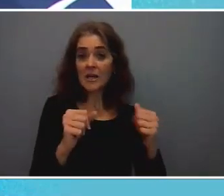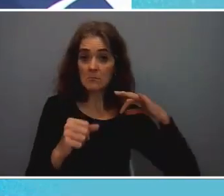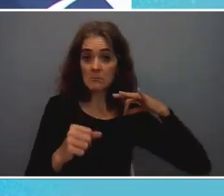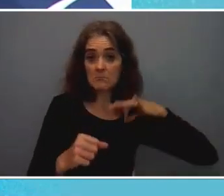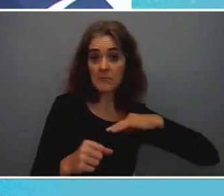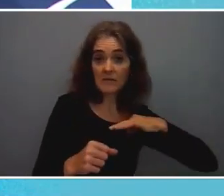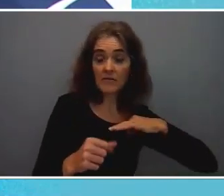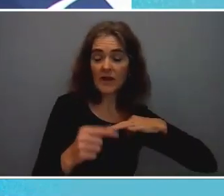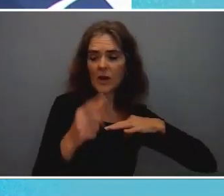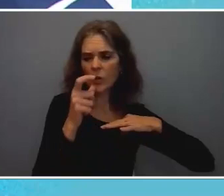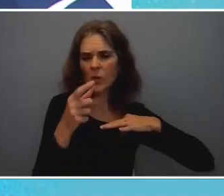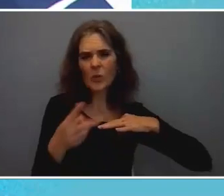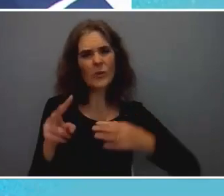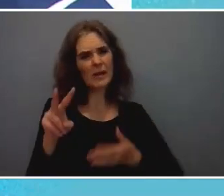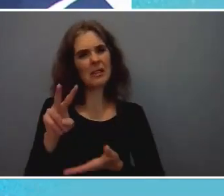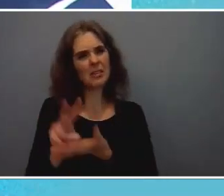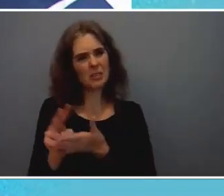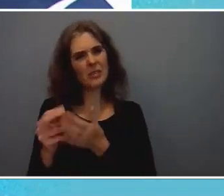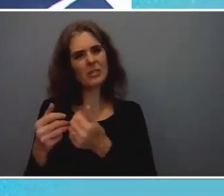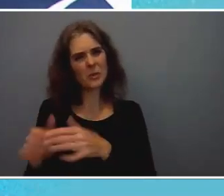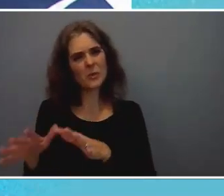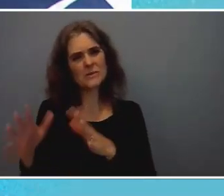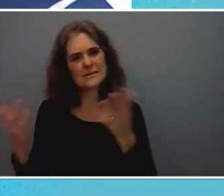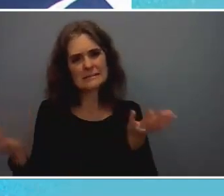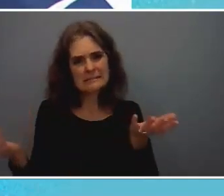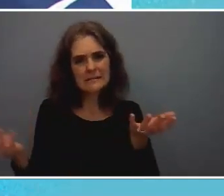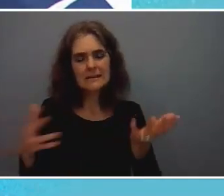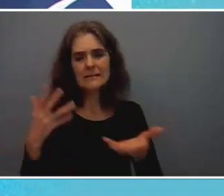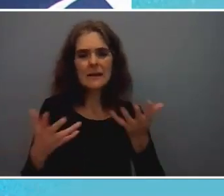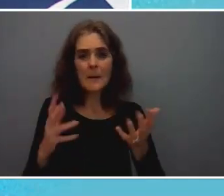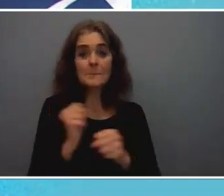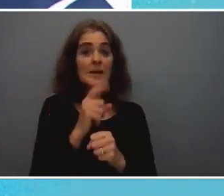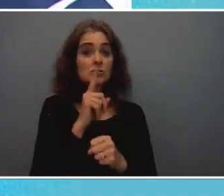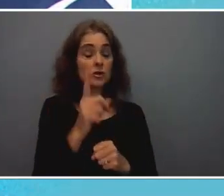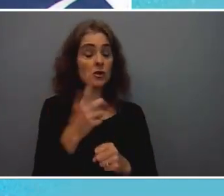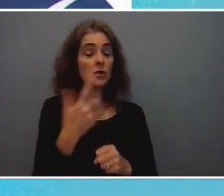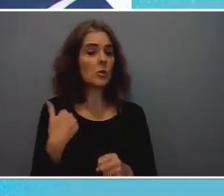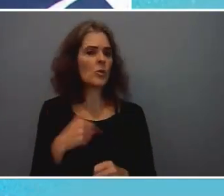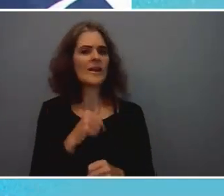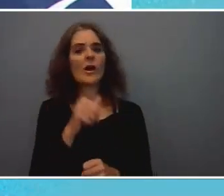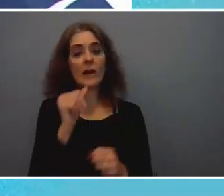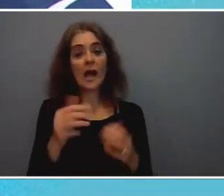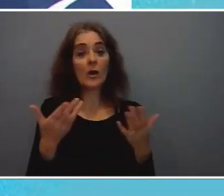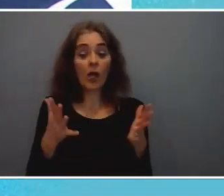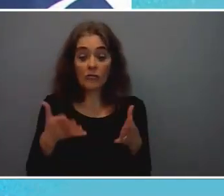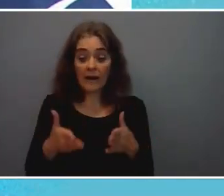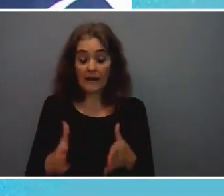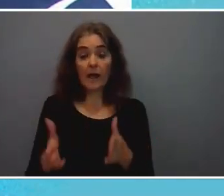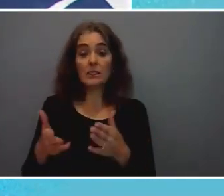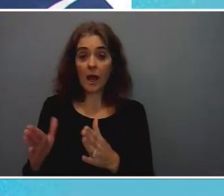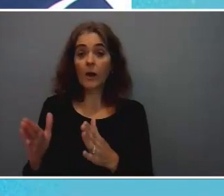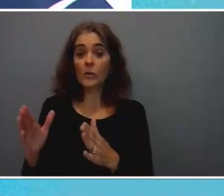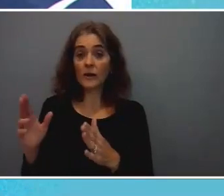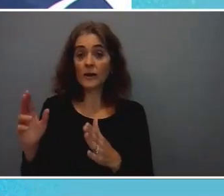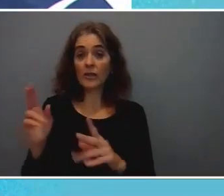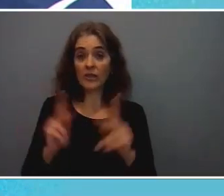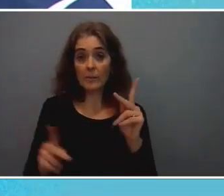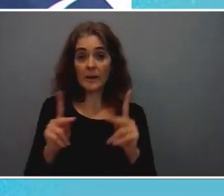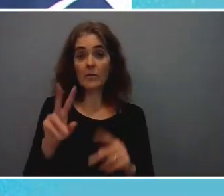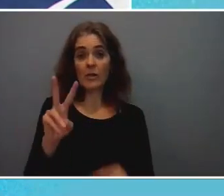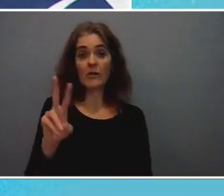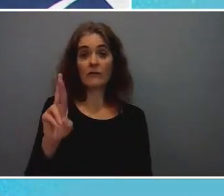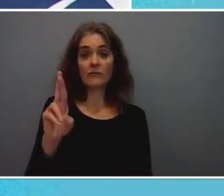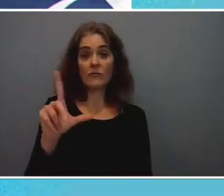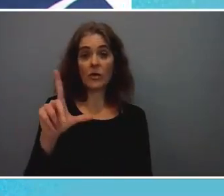that uh we are not you know allowing already those that are vulnerable and the lower income